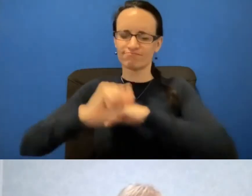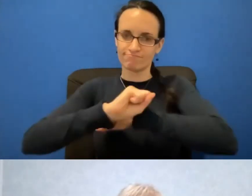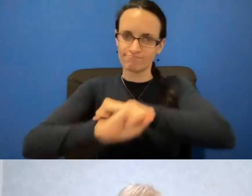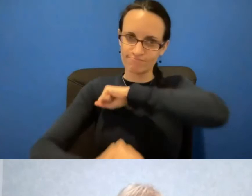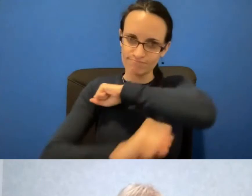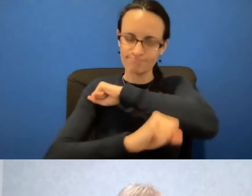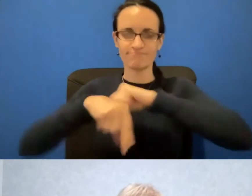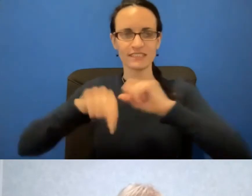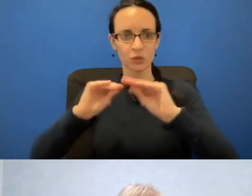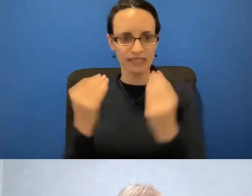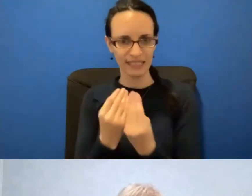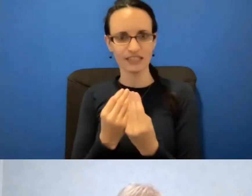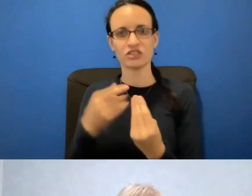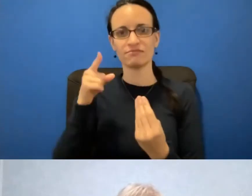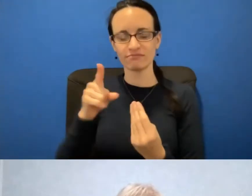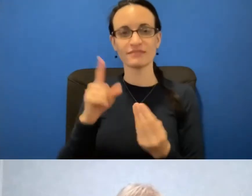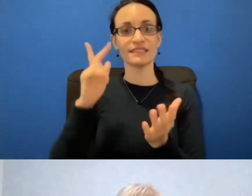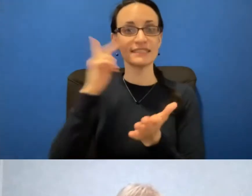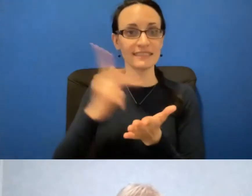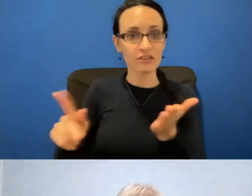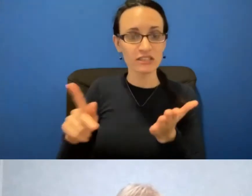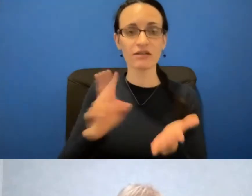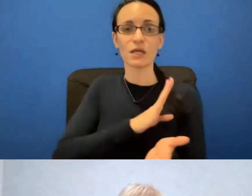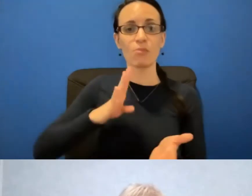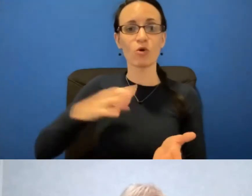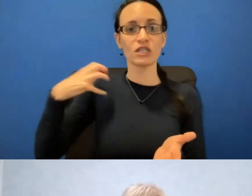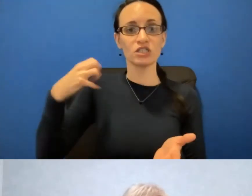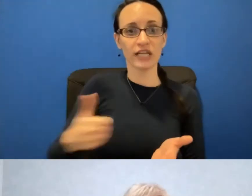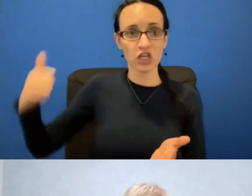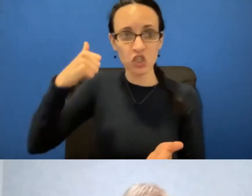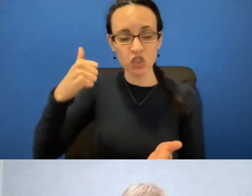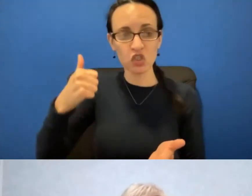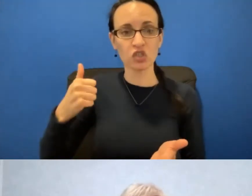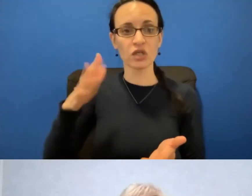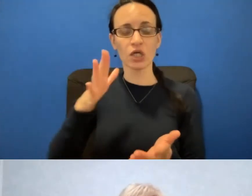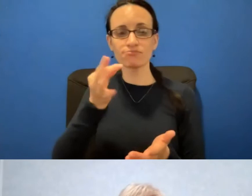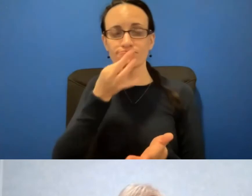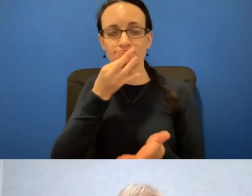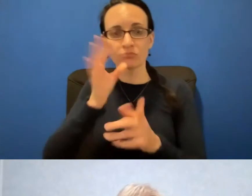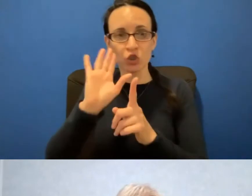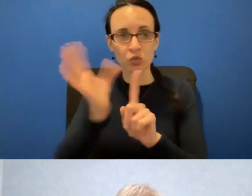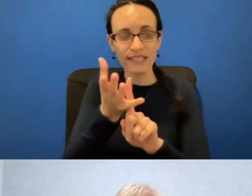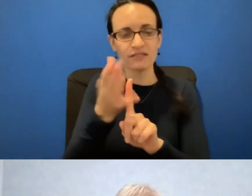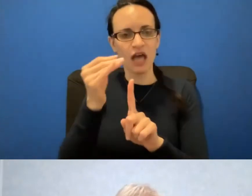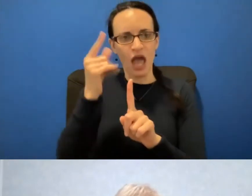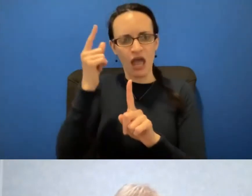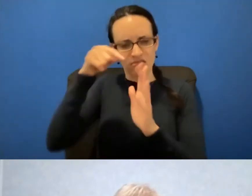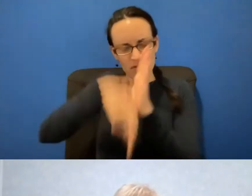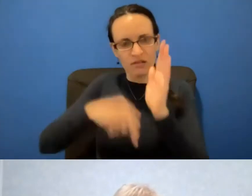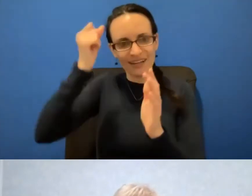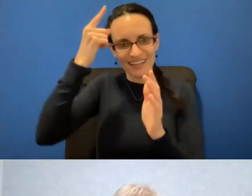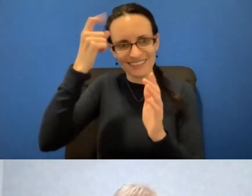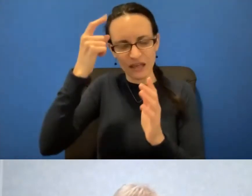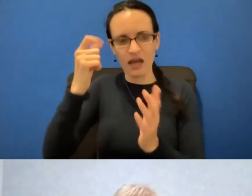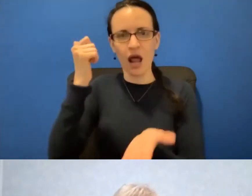success. Cheryl has served as secretary, board chair. Her persuasiveness and insight have led the Brim Foundation to greater heights than